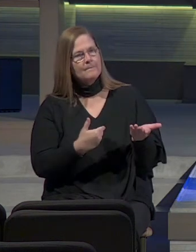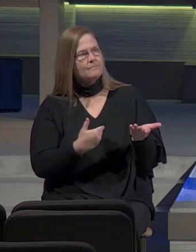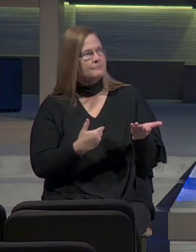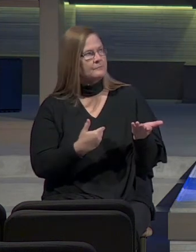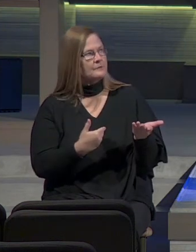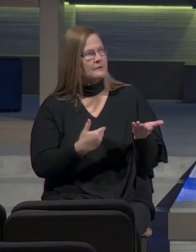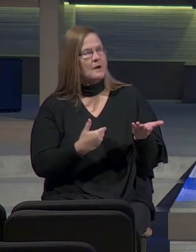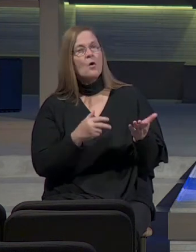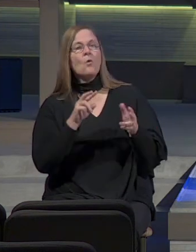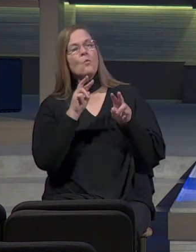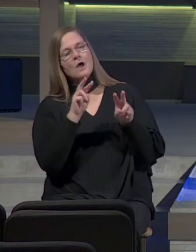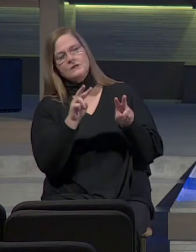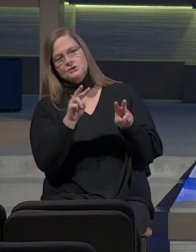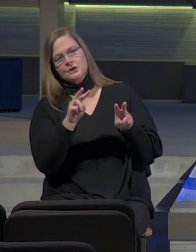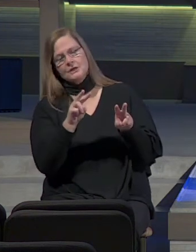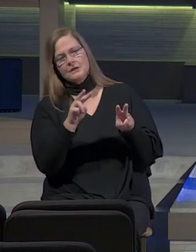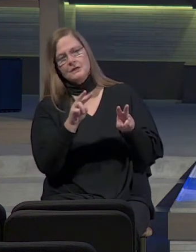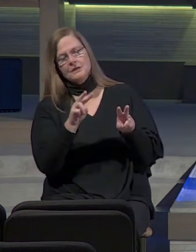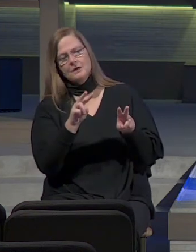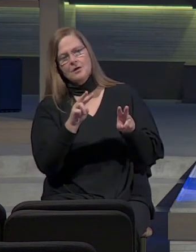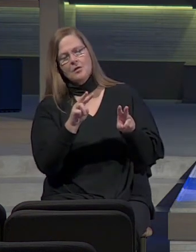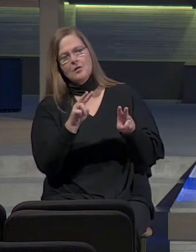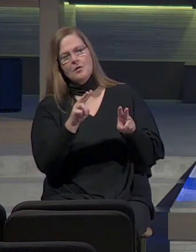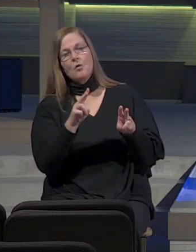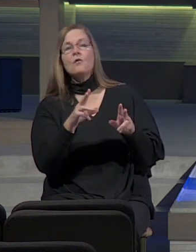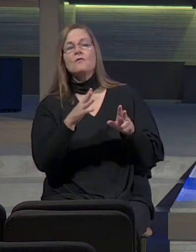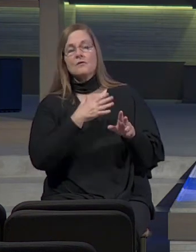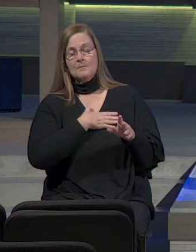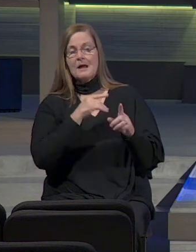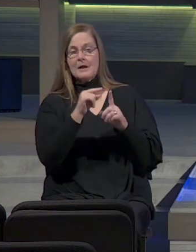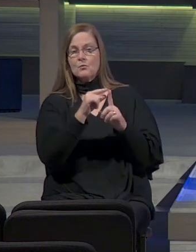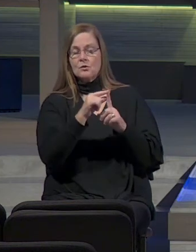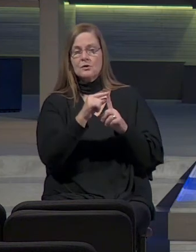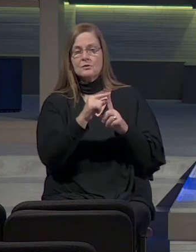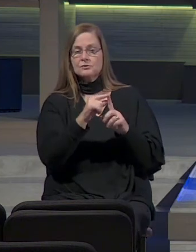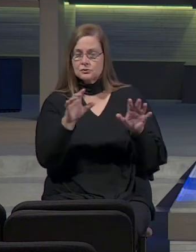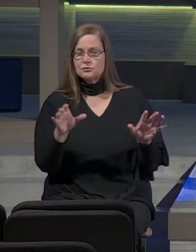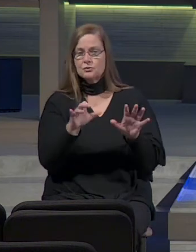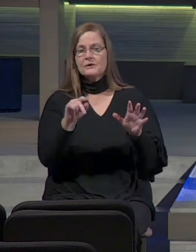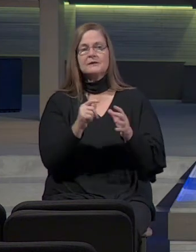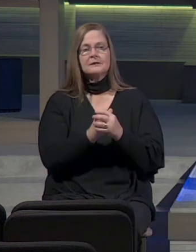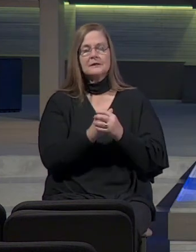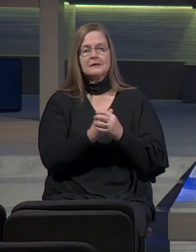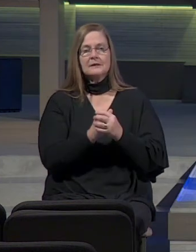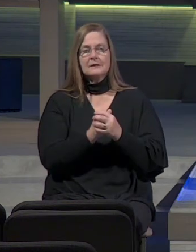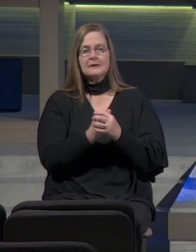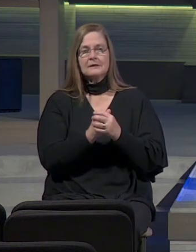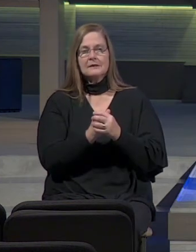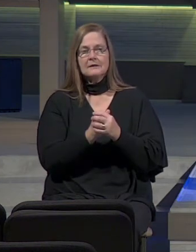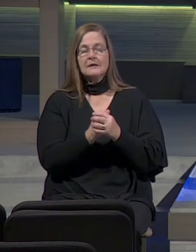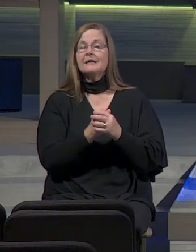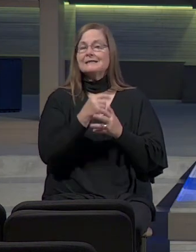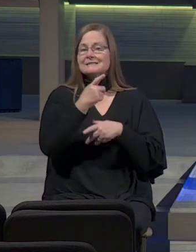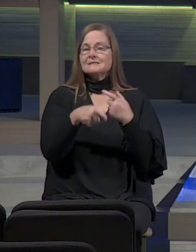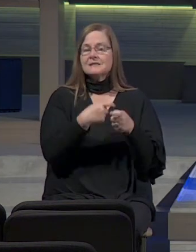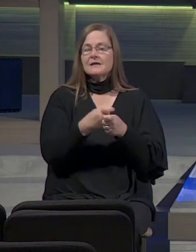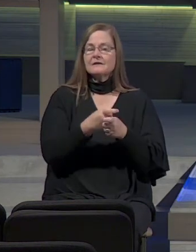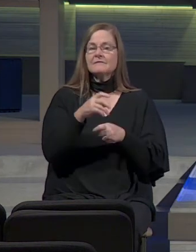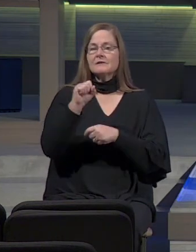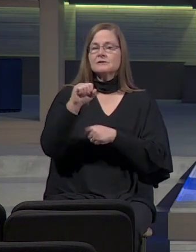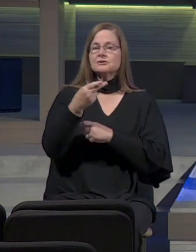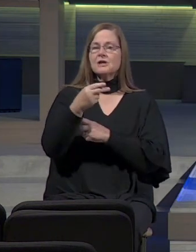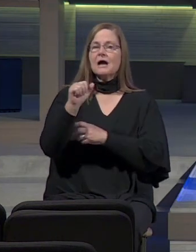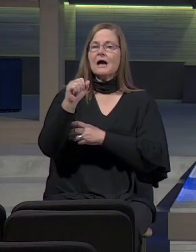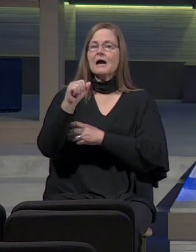see that, watching over my word to perform it. I am, instead of shaked, it's like